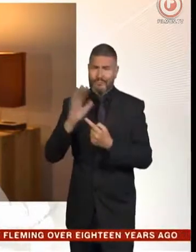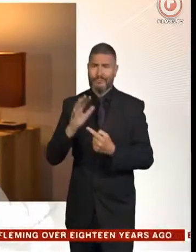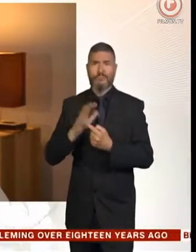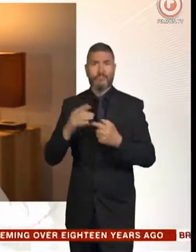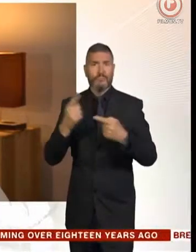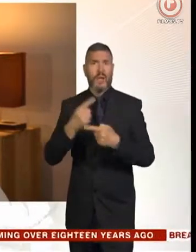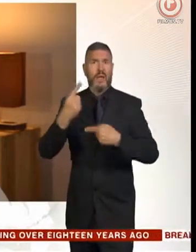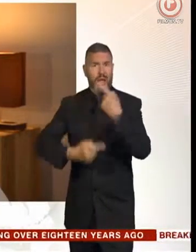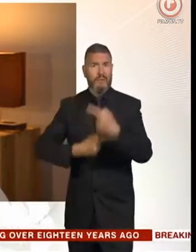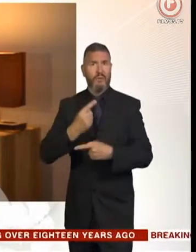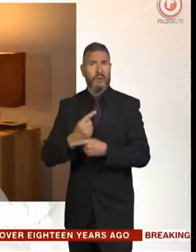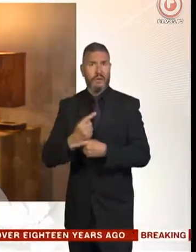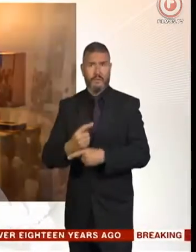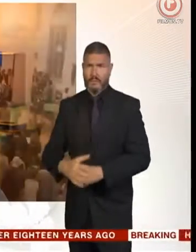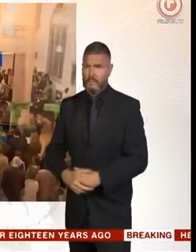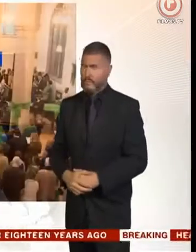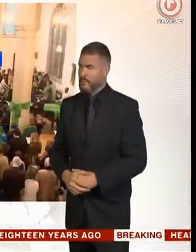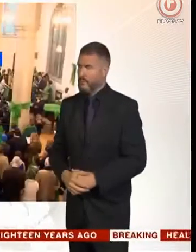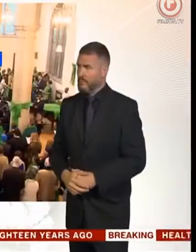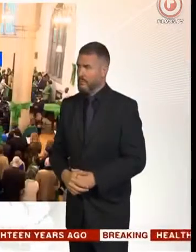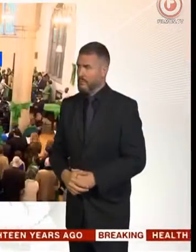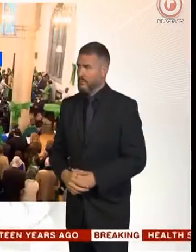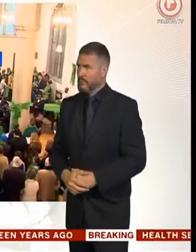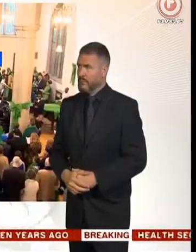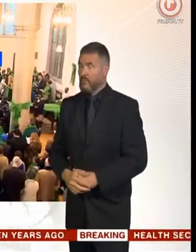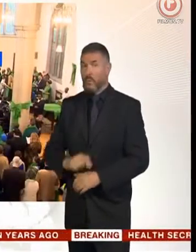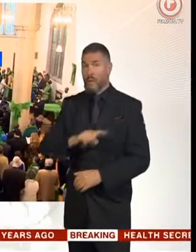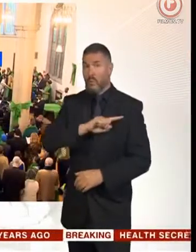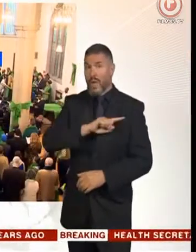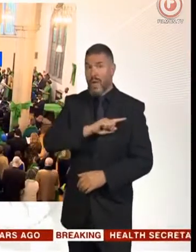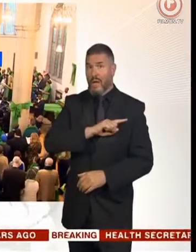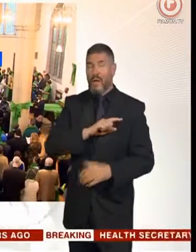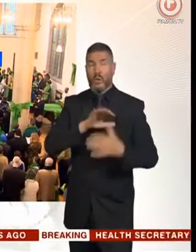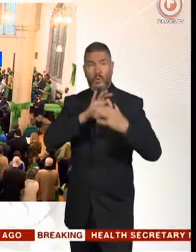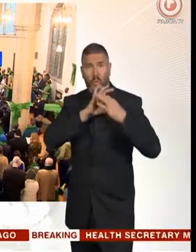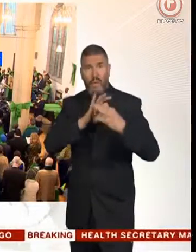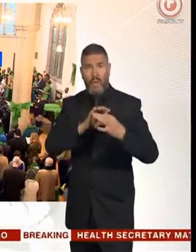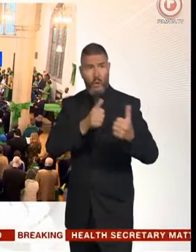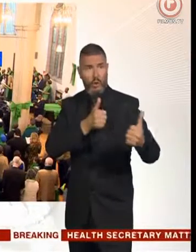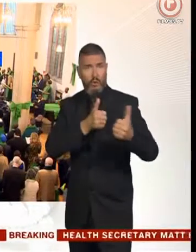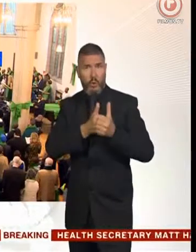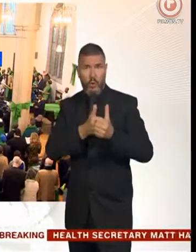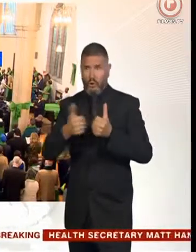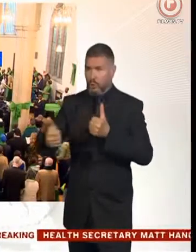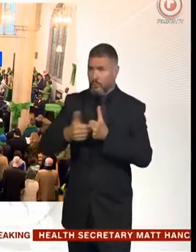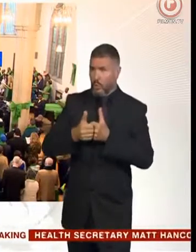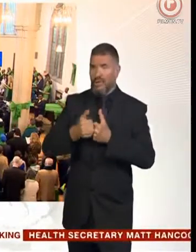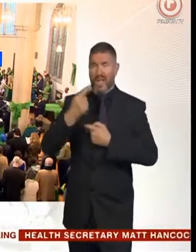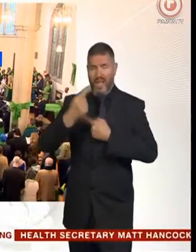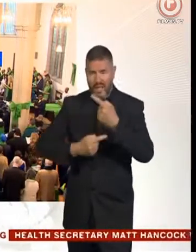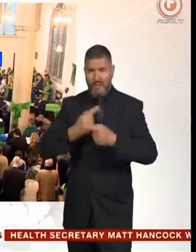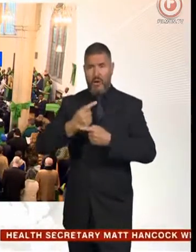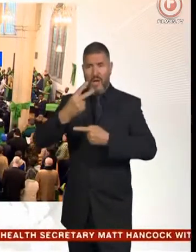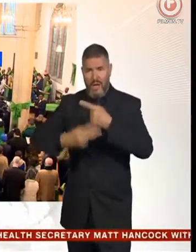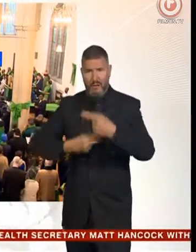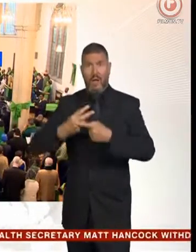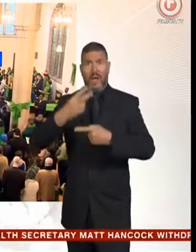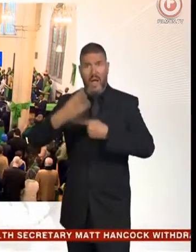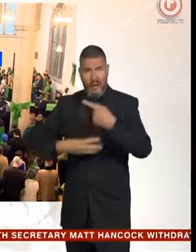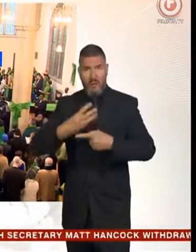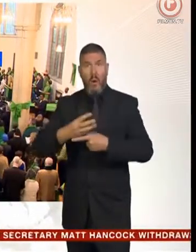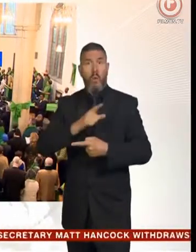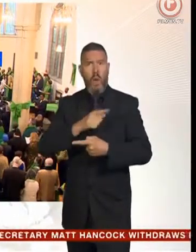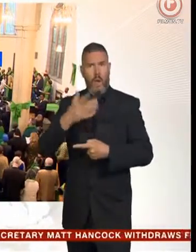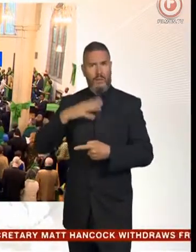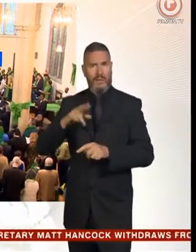and ensuring that we will stick by each other year after year until we get the